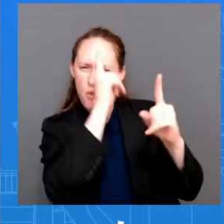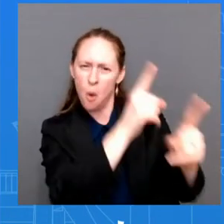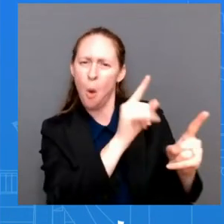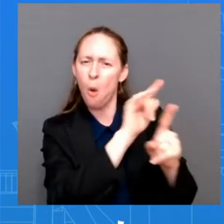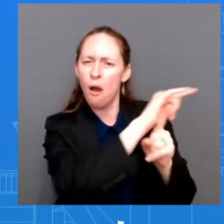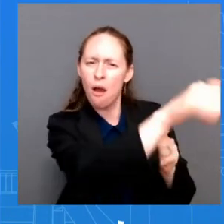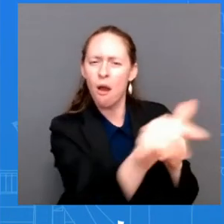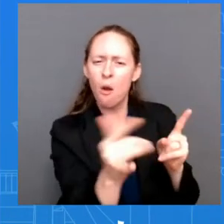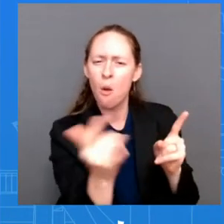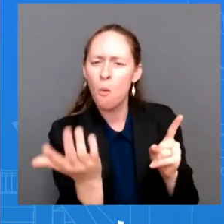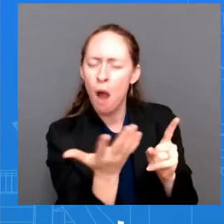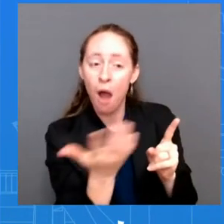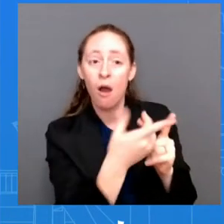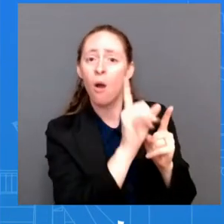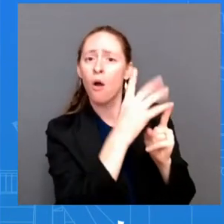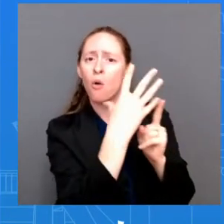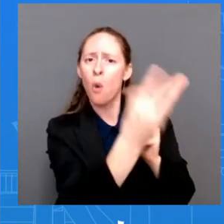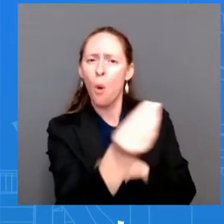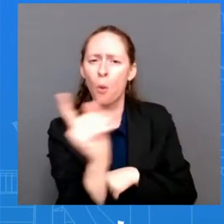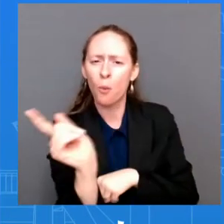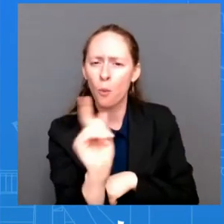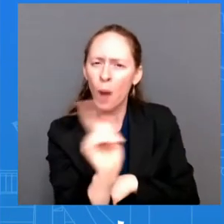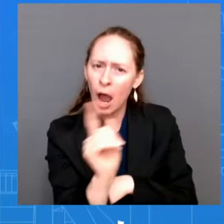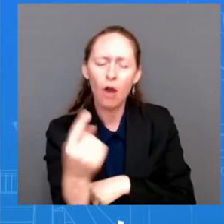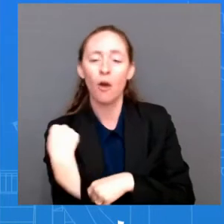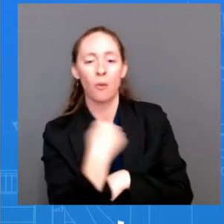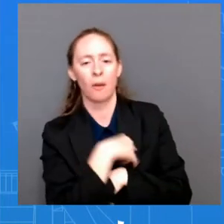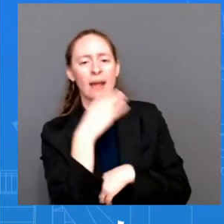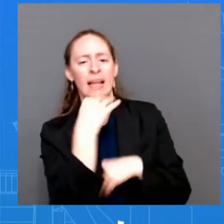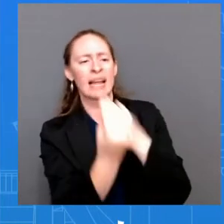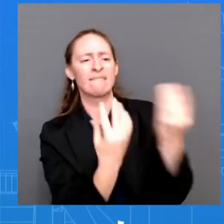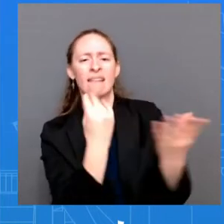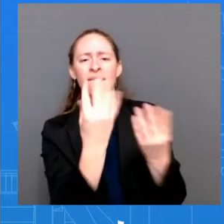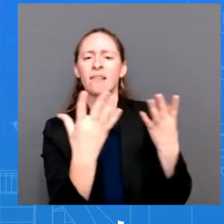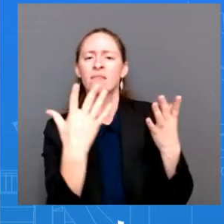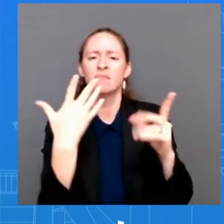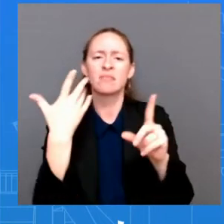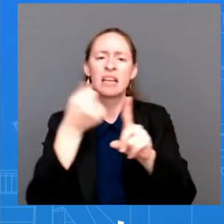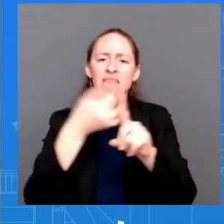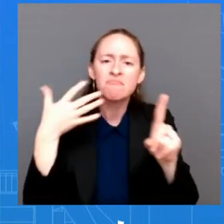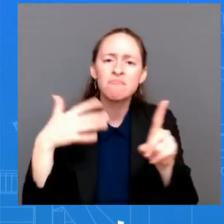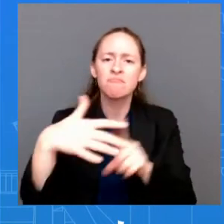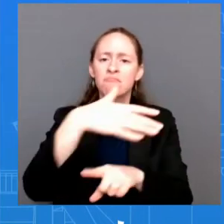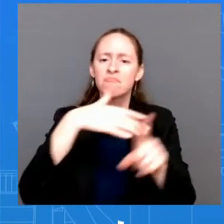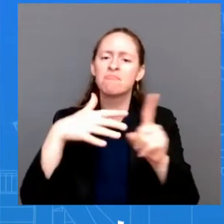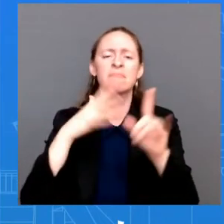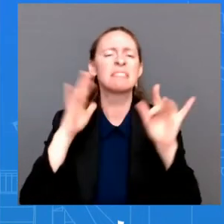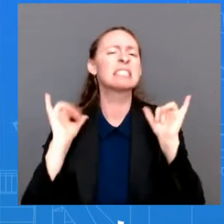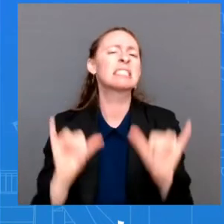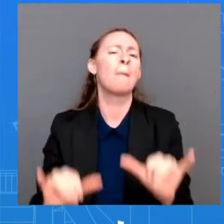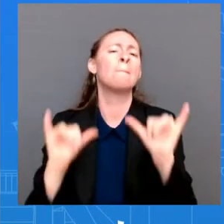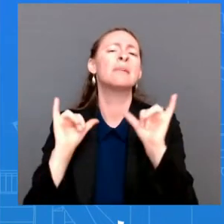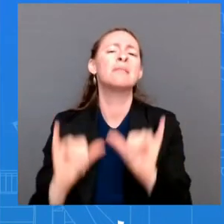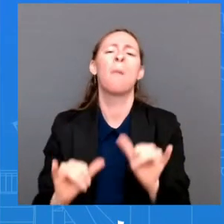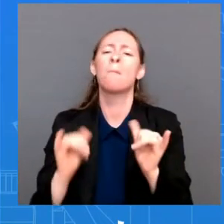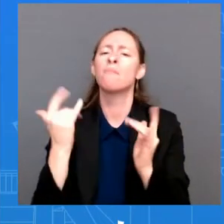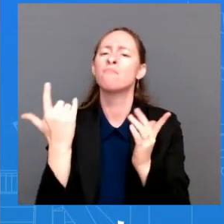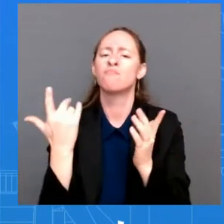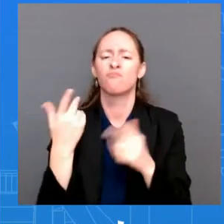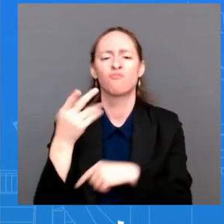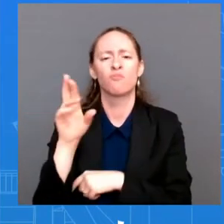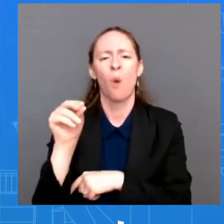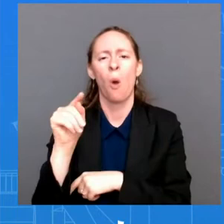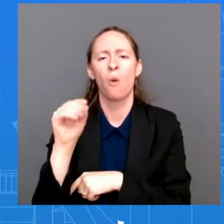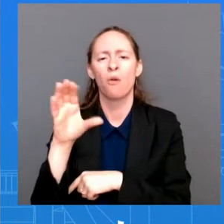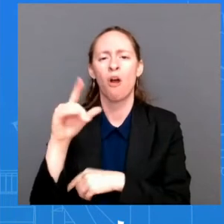we provided her the same set of context and information that that we have in the past with respect to her overseas travel. I'm not going to get into the details of that.